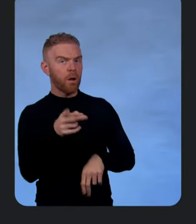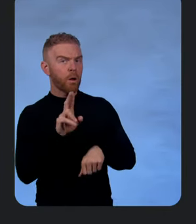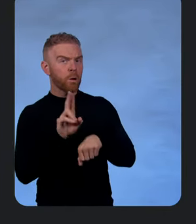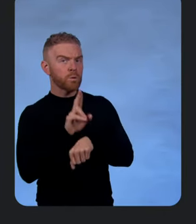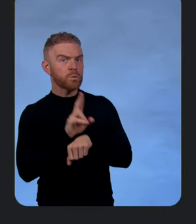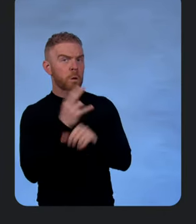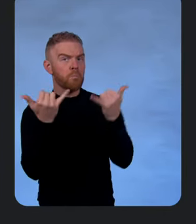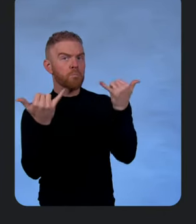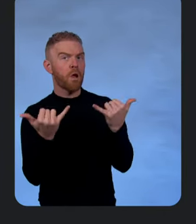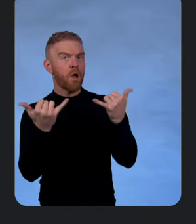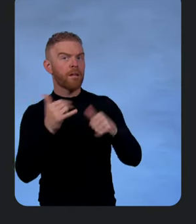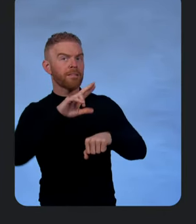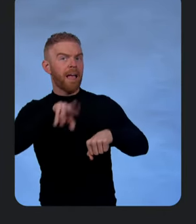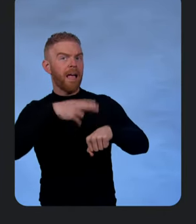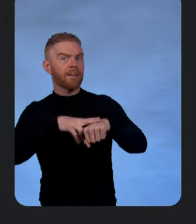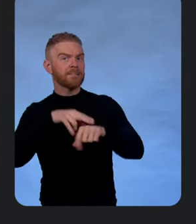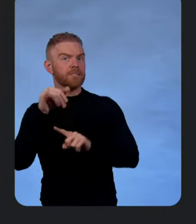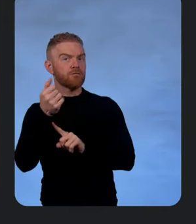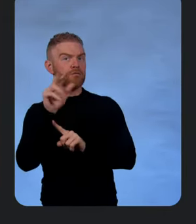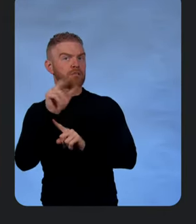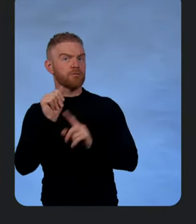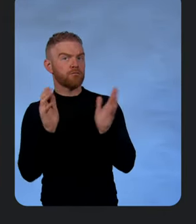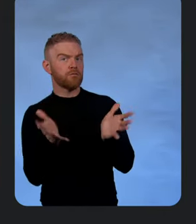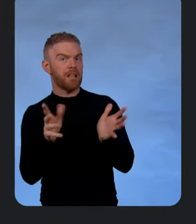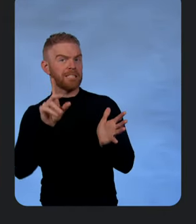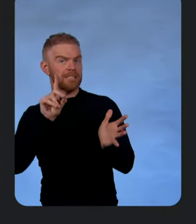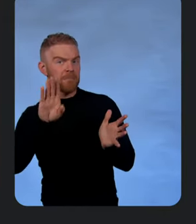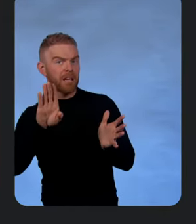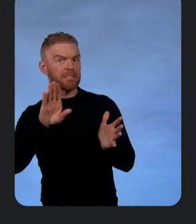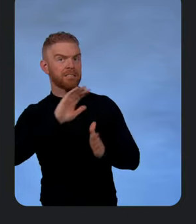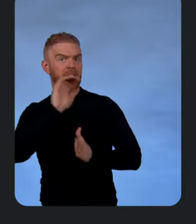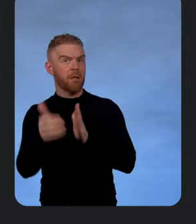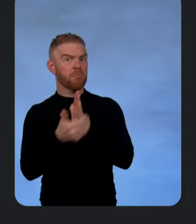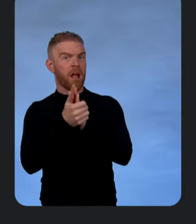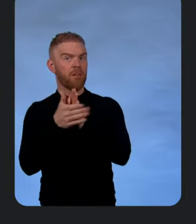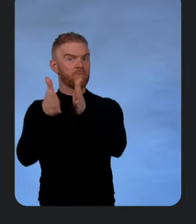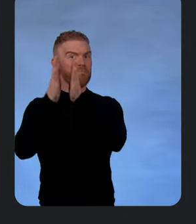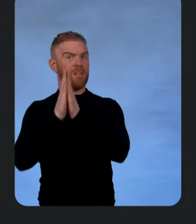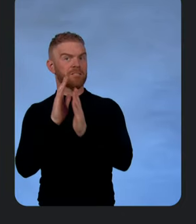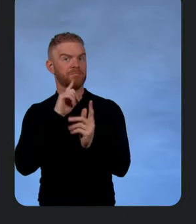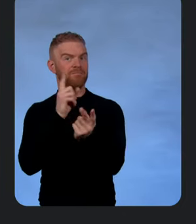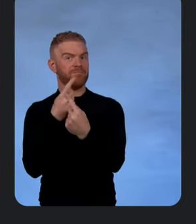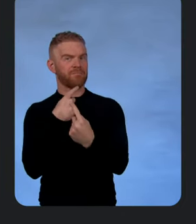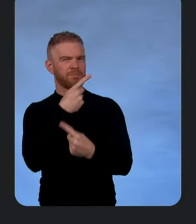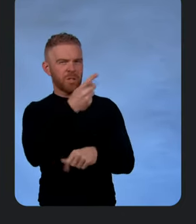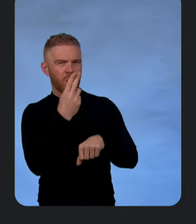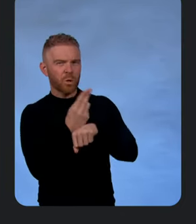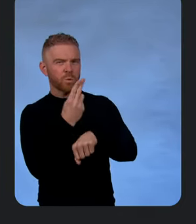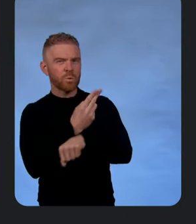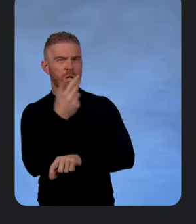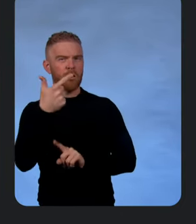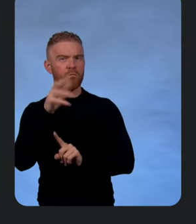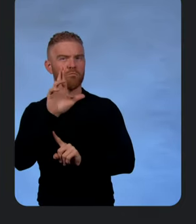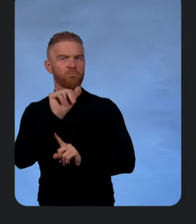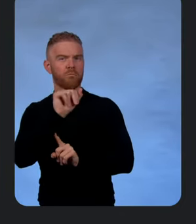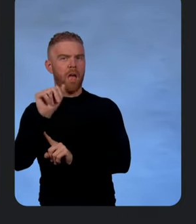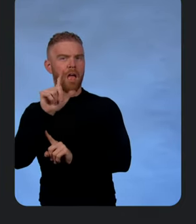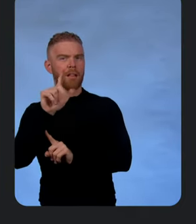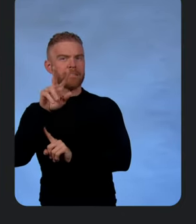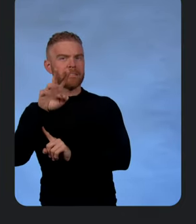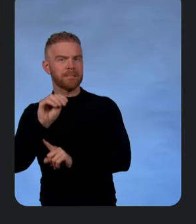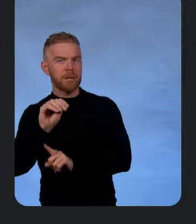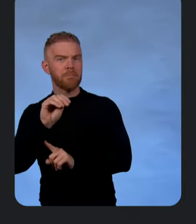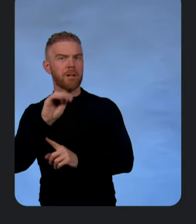database, augment a request, and then give us back a lightning fast response. You can use raw VM images, like Cloud Run and containerized images. It's amazing.